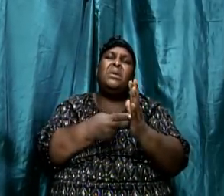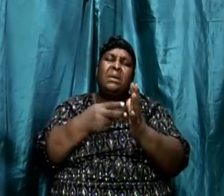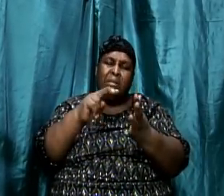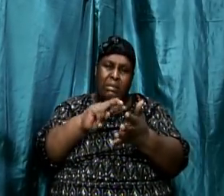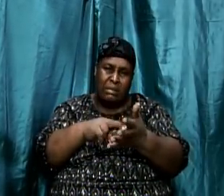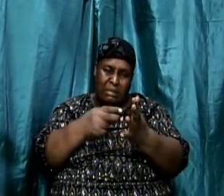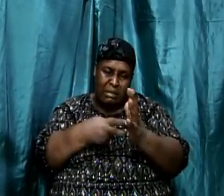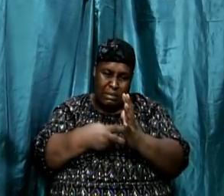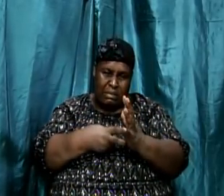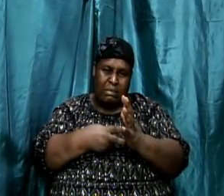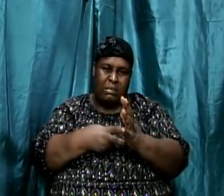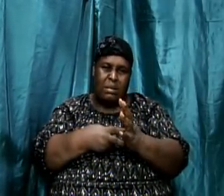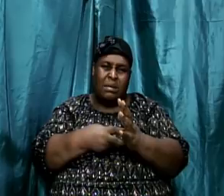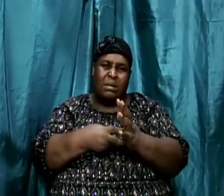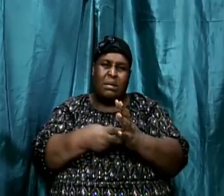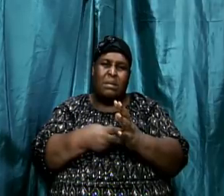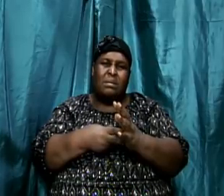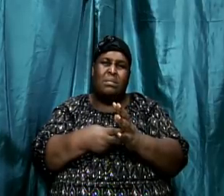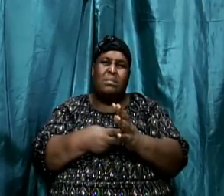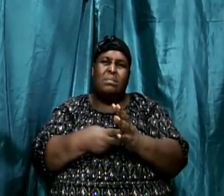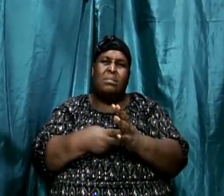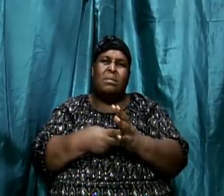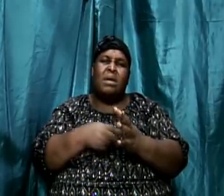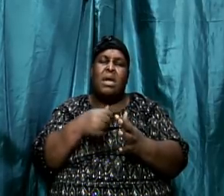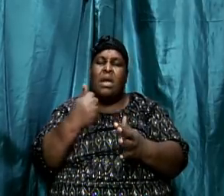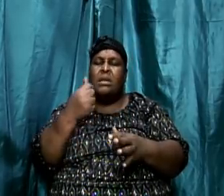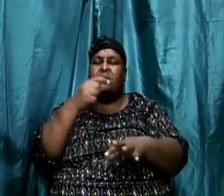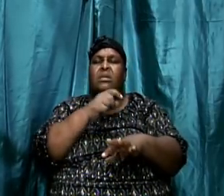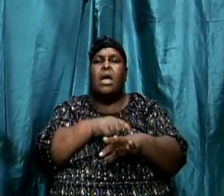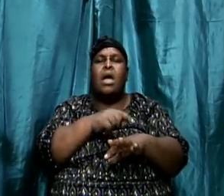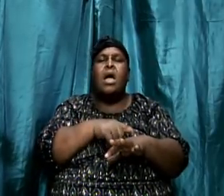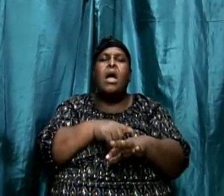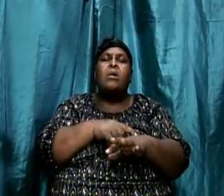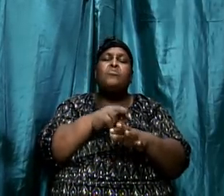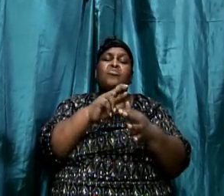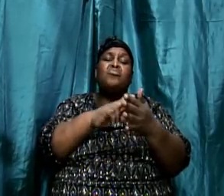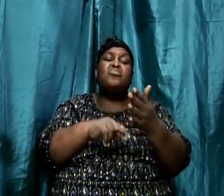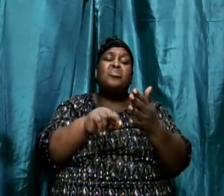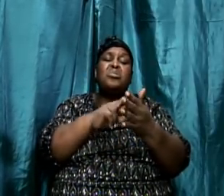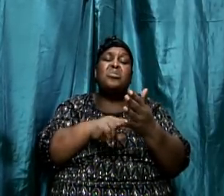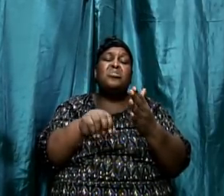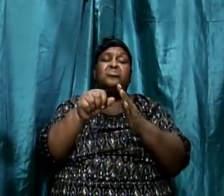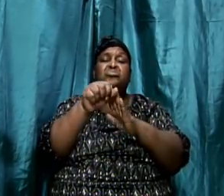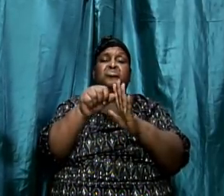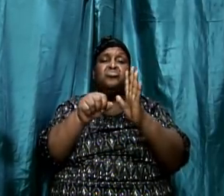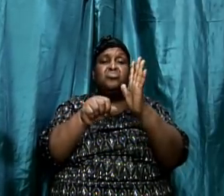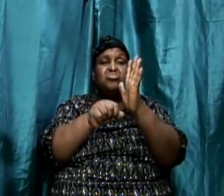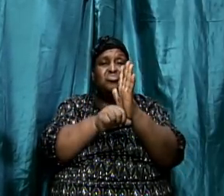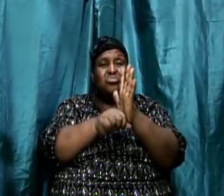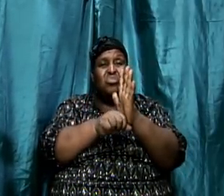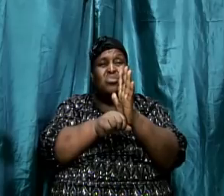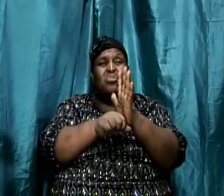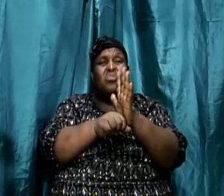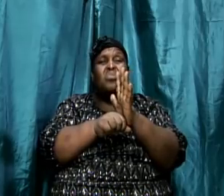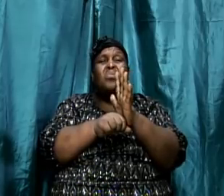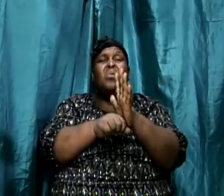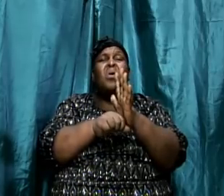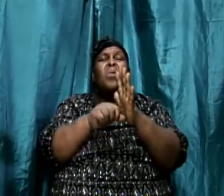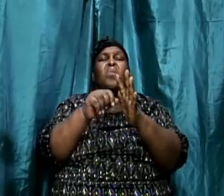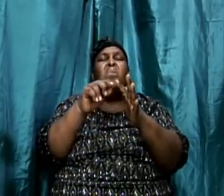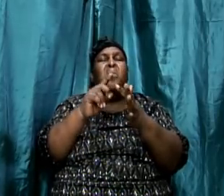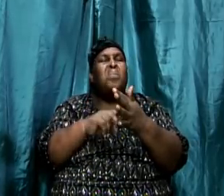I'll say that again. Anytime you read the scriptures consider what is the context.